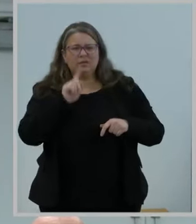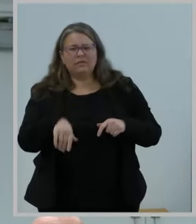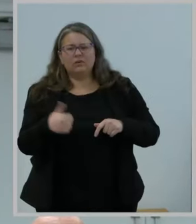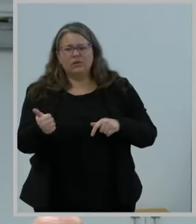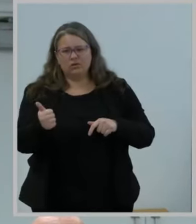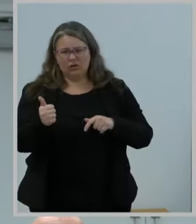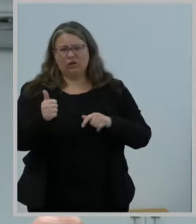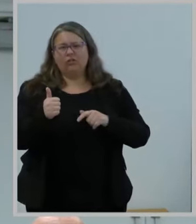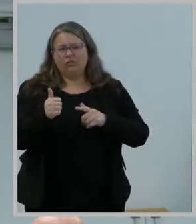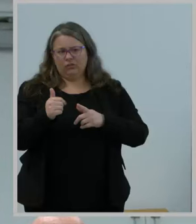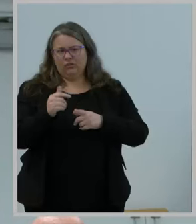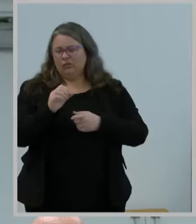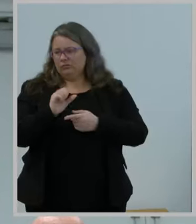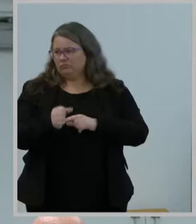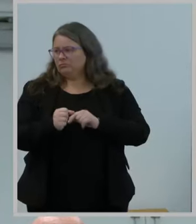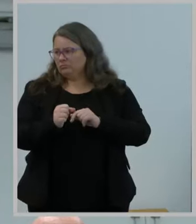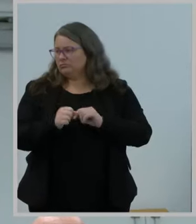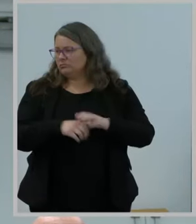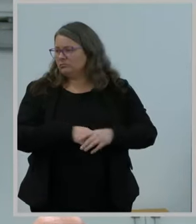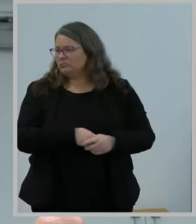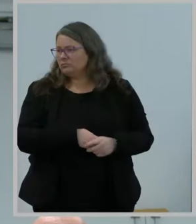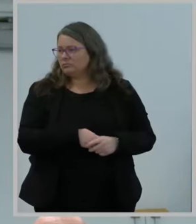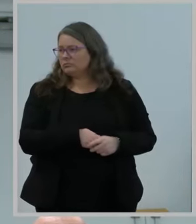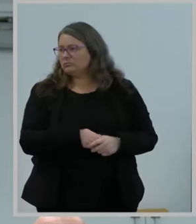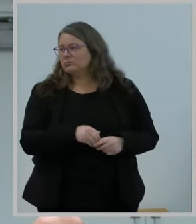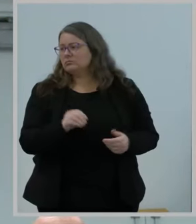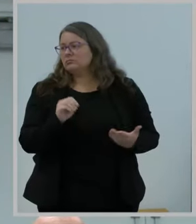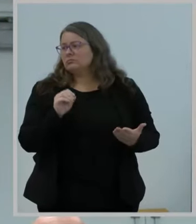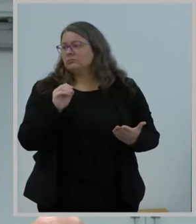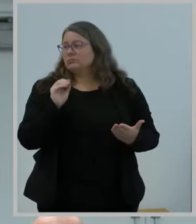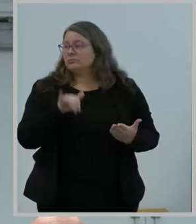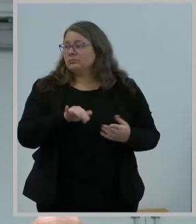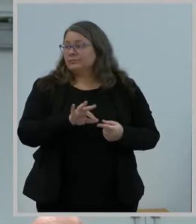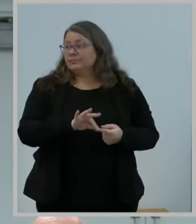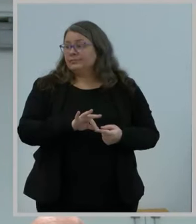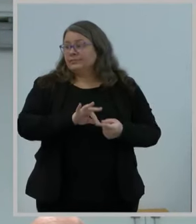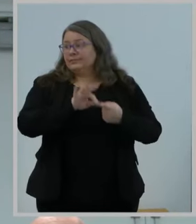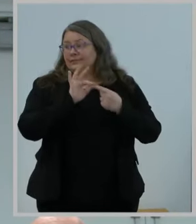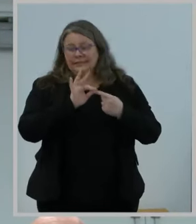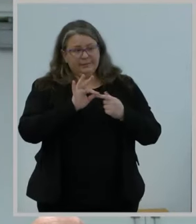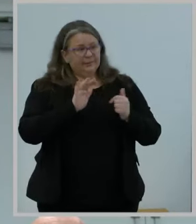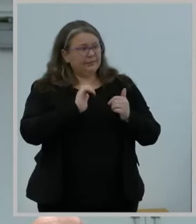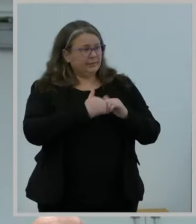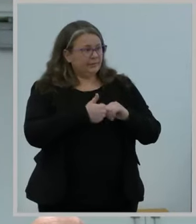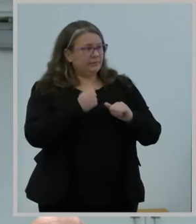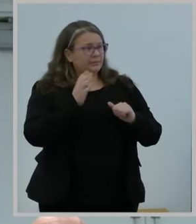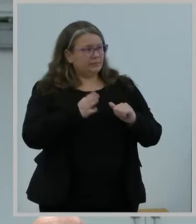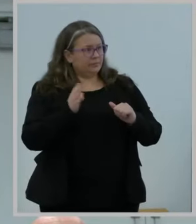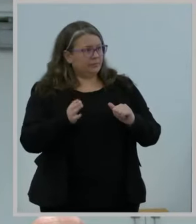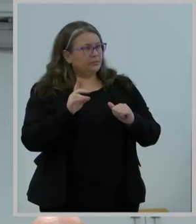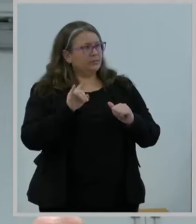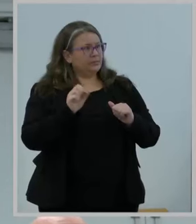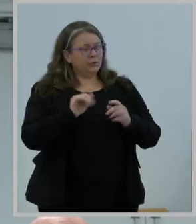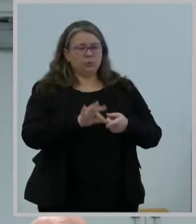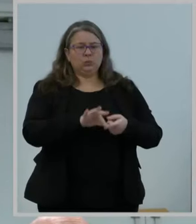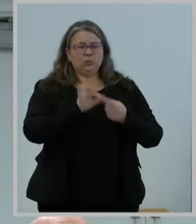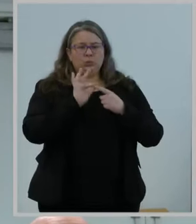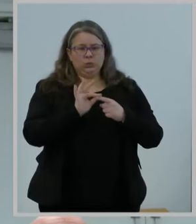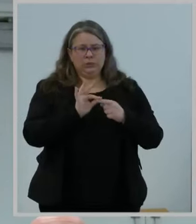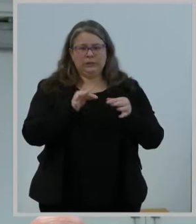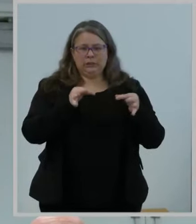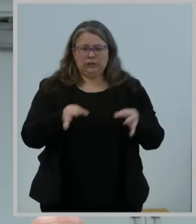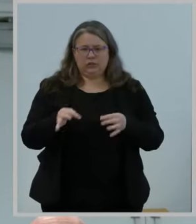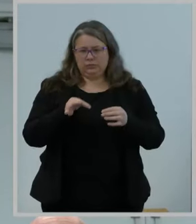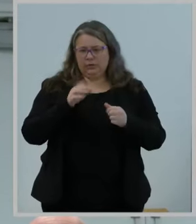social determinant of health or one of the non-medical factors that influence health outcomes. As